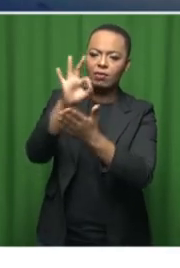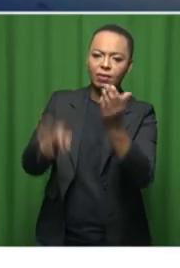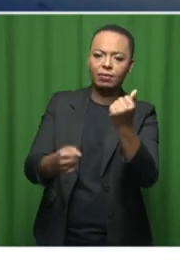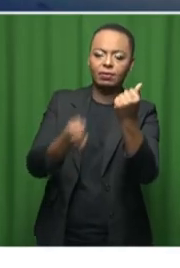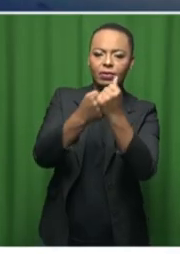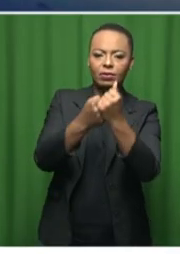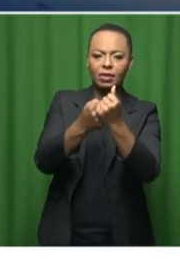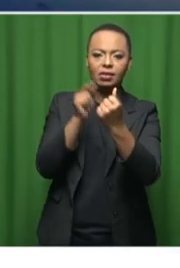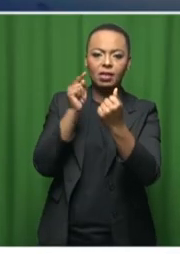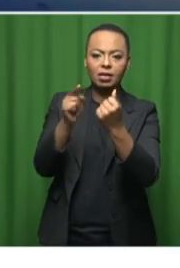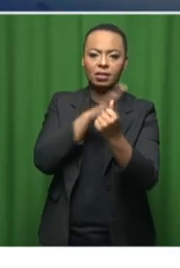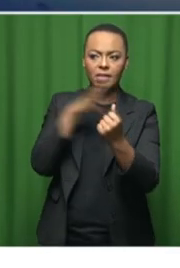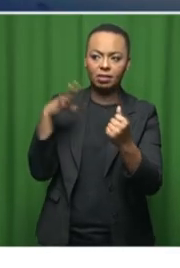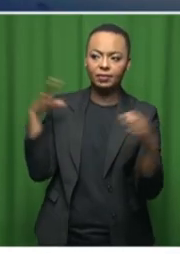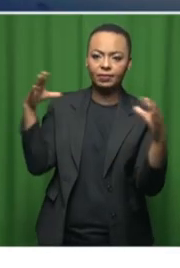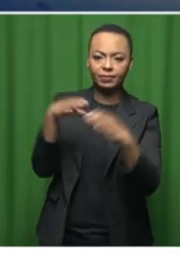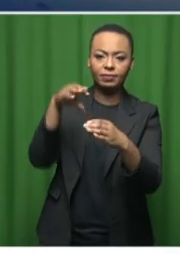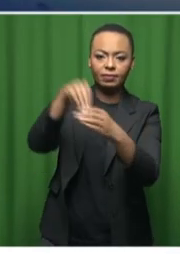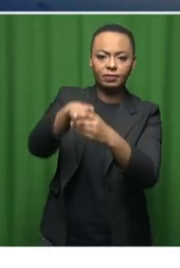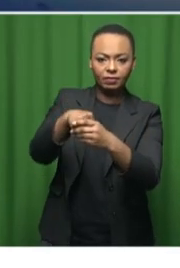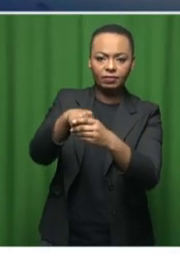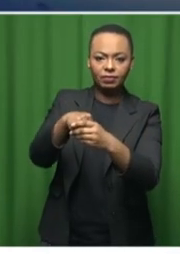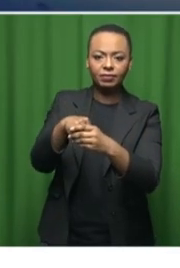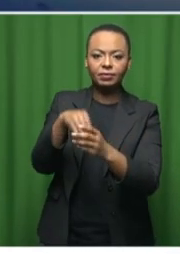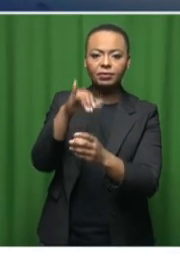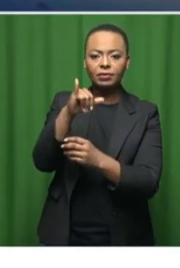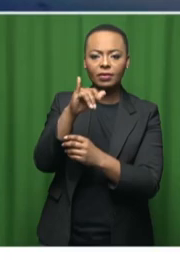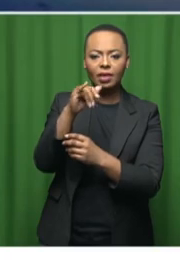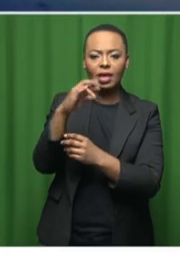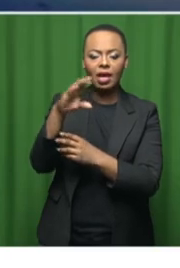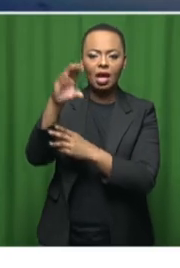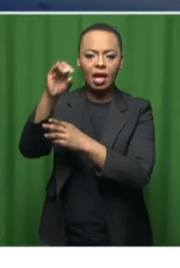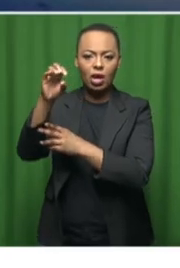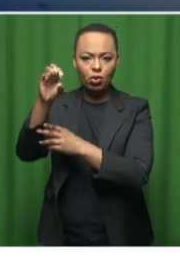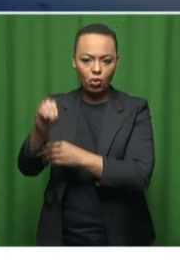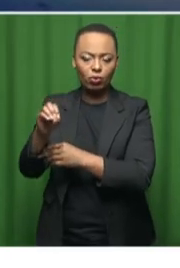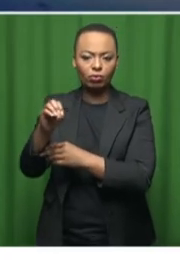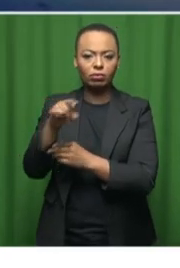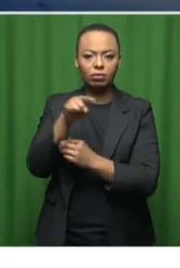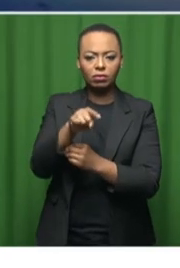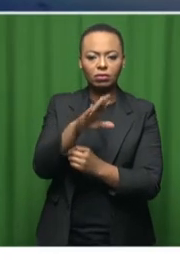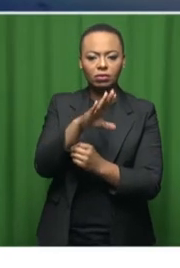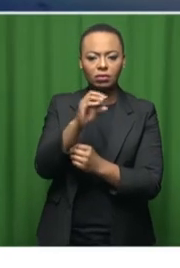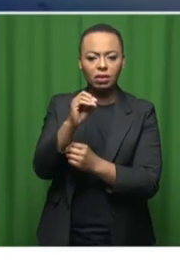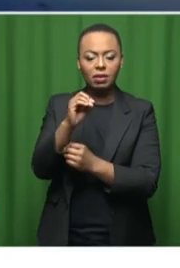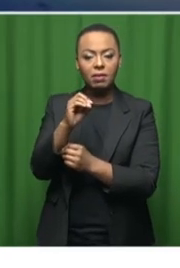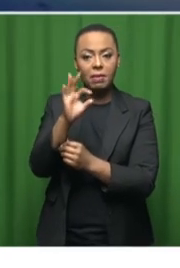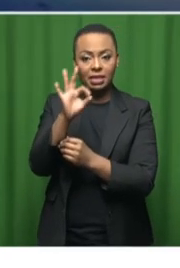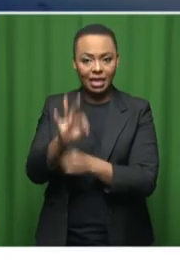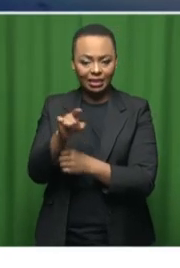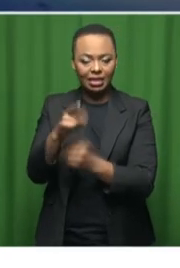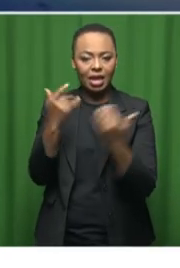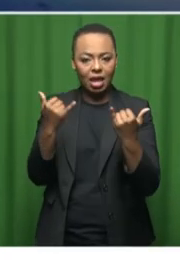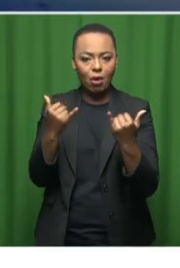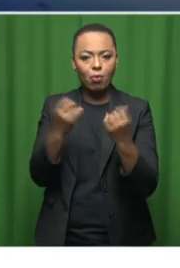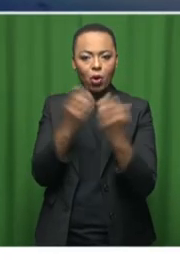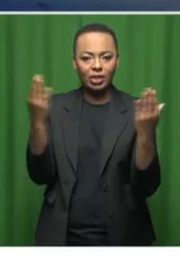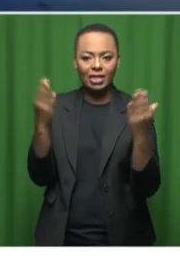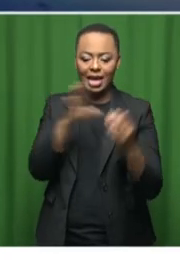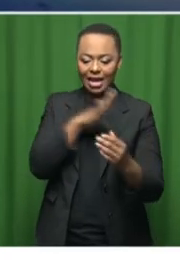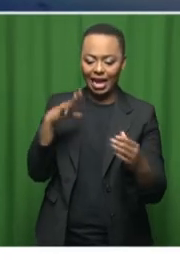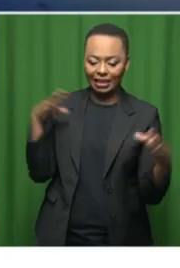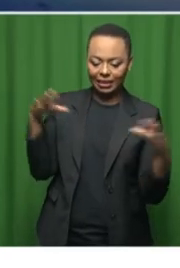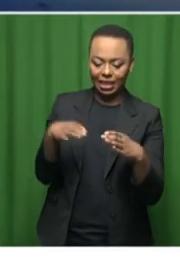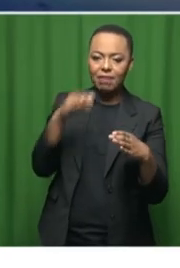ICAO Council. ICAO has 193 member states. South Africa is one of those. And then it has got a council,